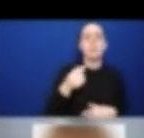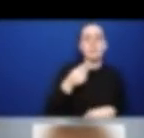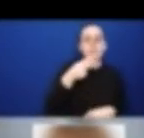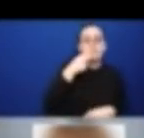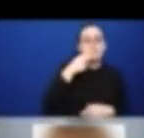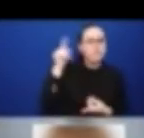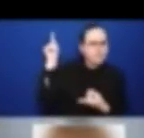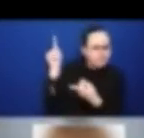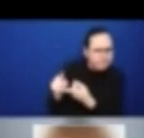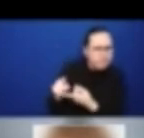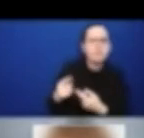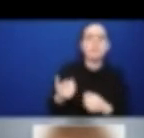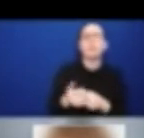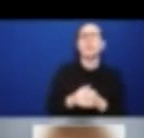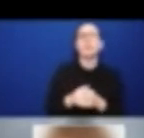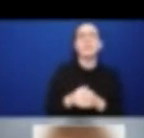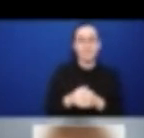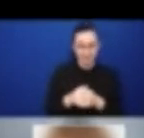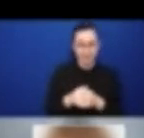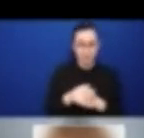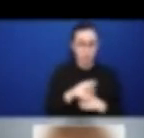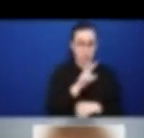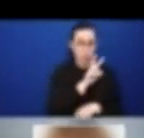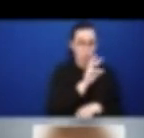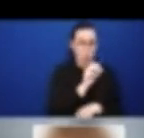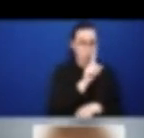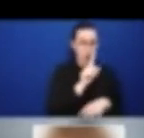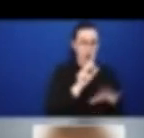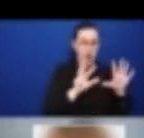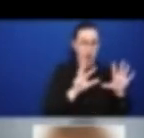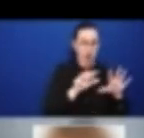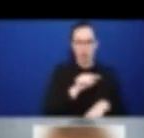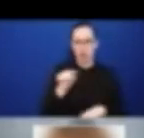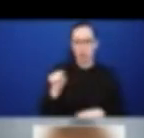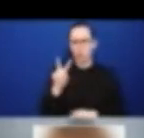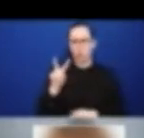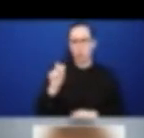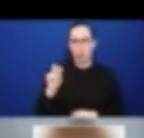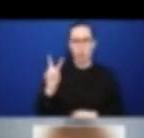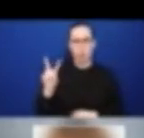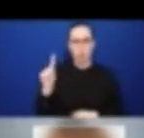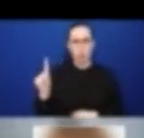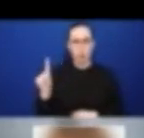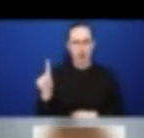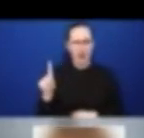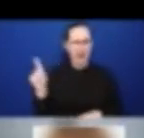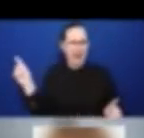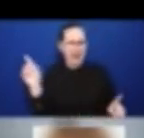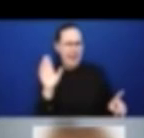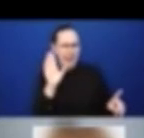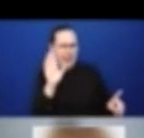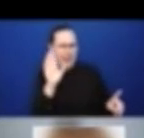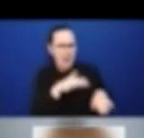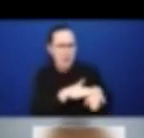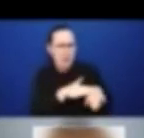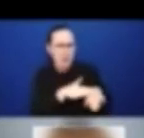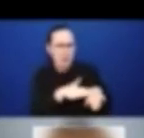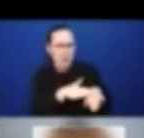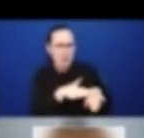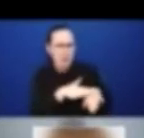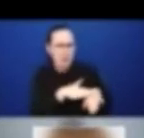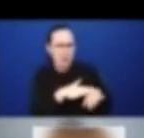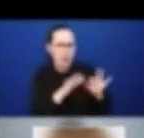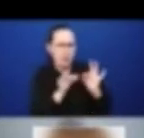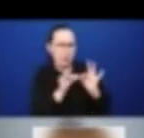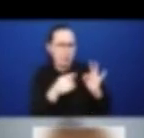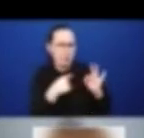on the panel, charged with establishing the first implementation. Kiko. I'm sorry to interrupt. This is one of the interpreters. If you wouldn't